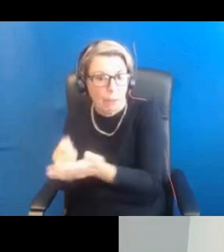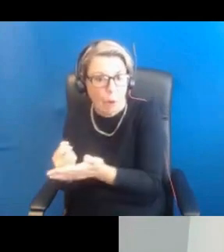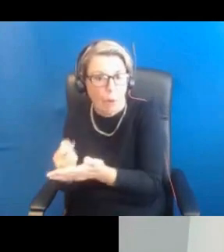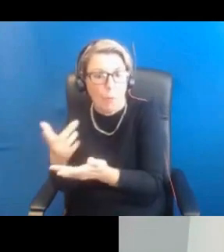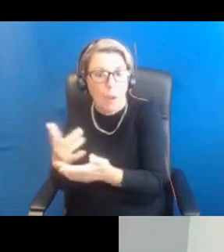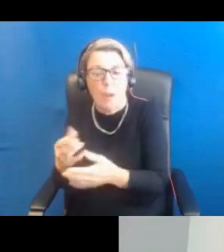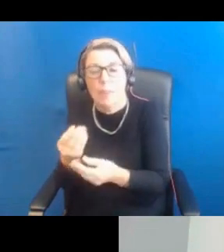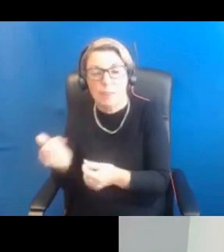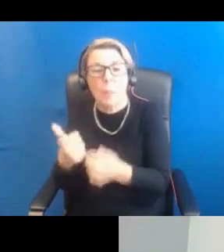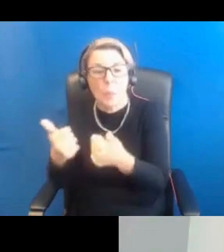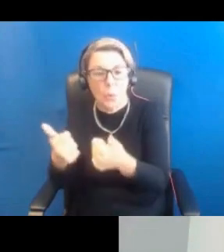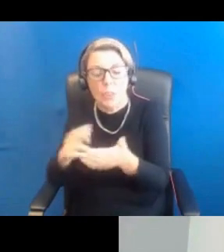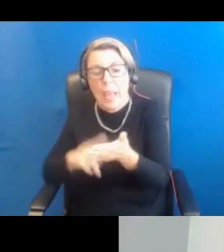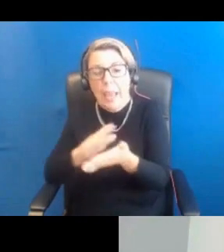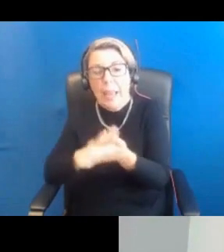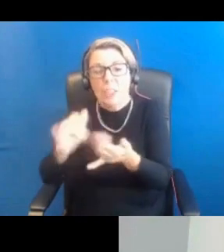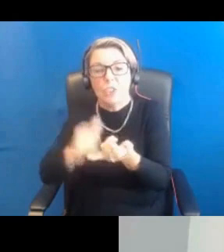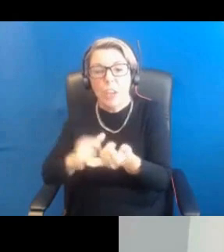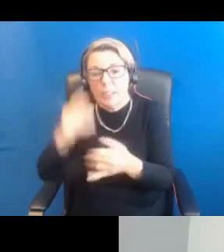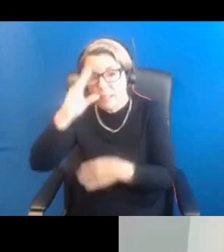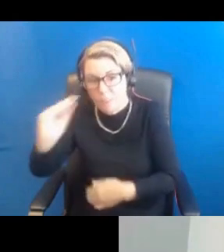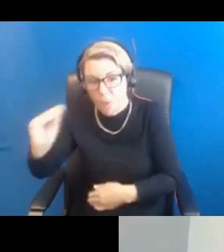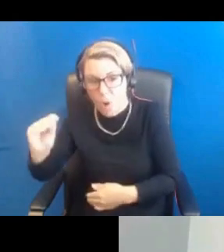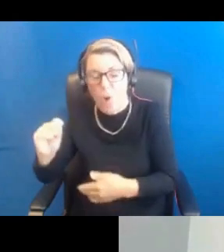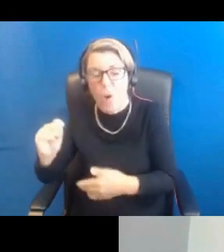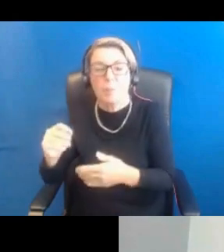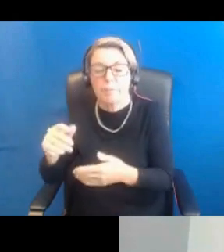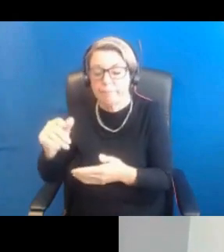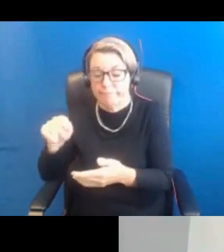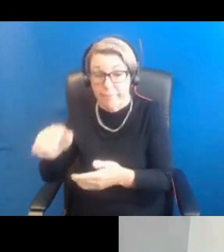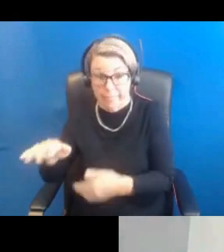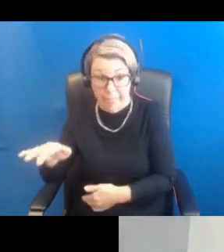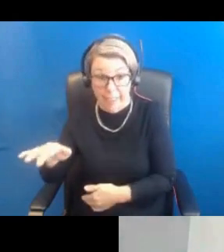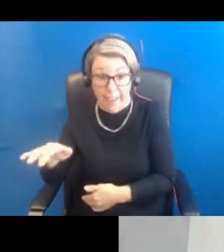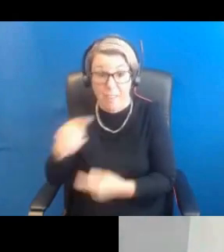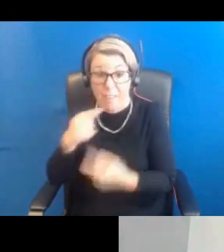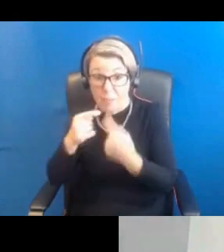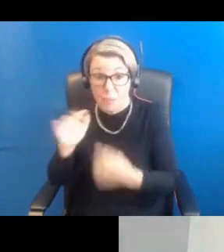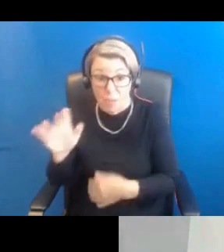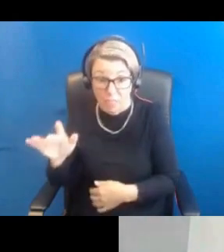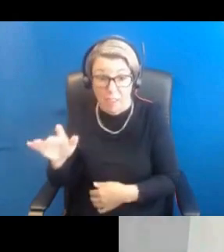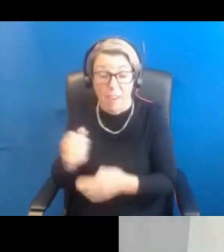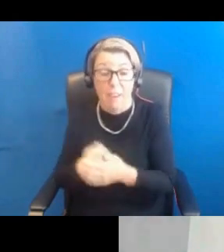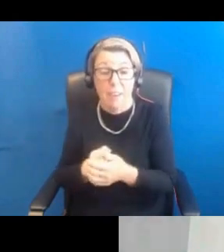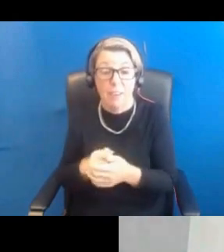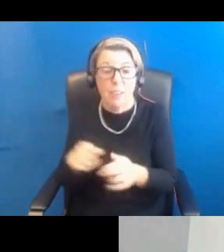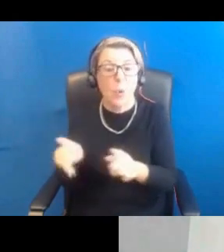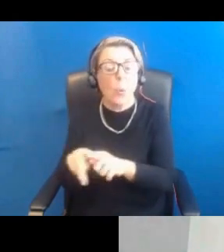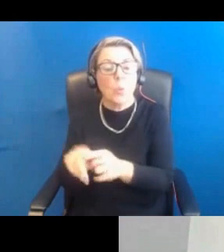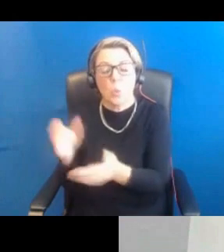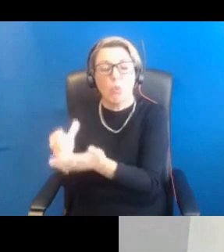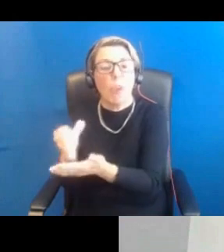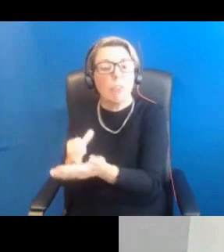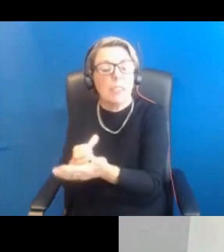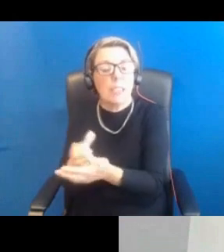NHS informed sites that are good NHS sites that give information. There's also charities that have got very